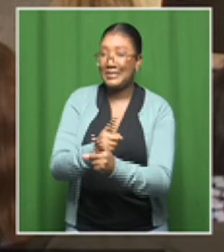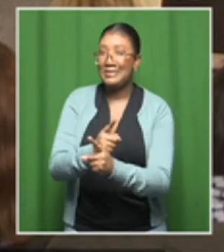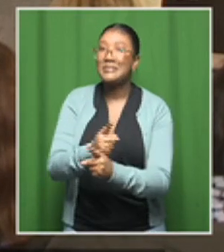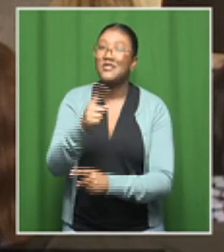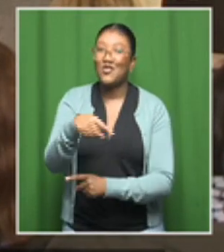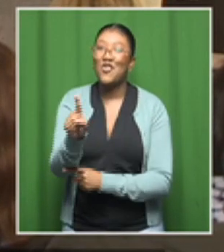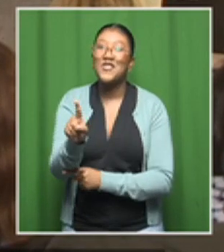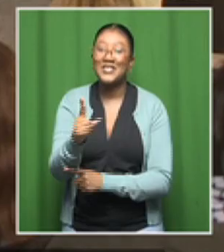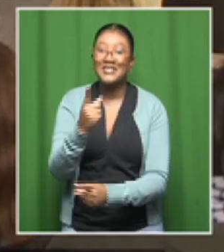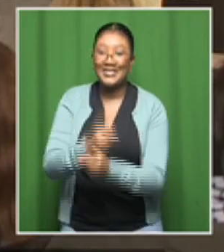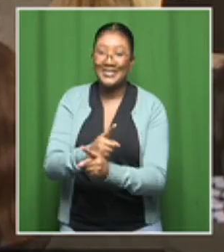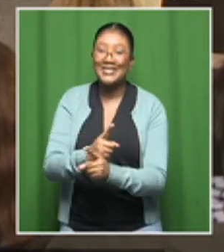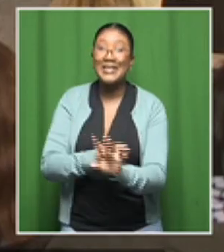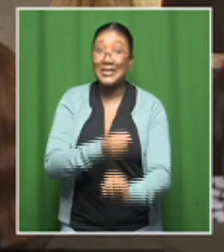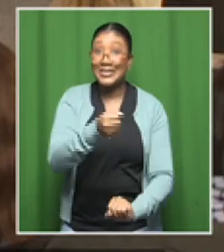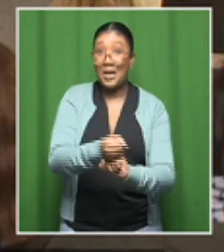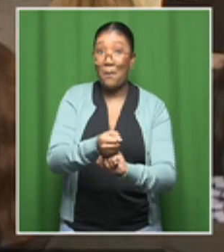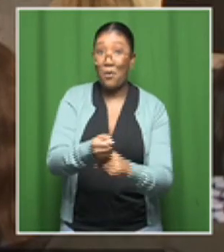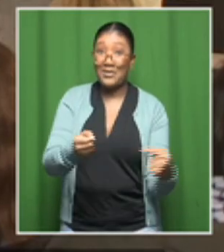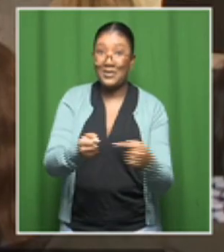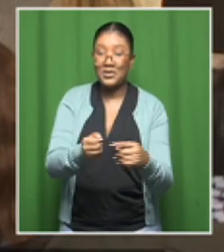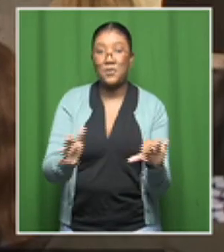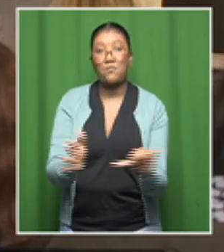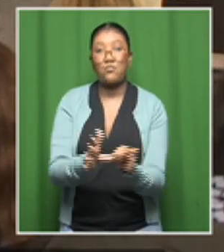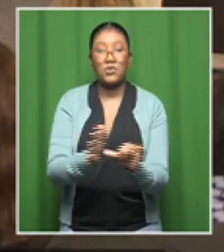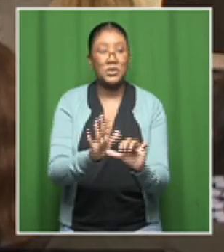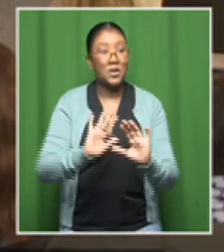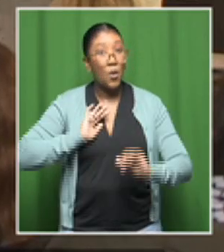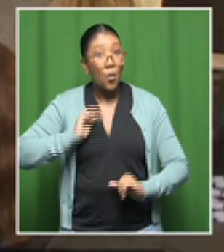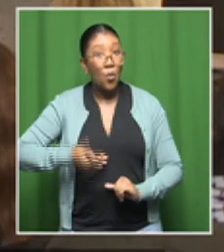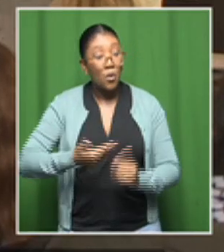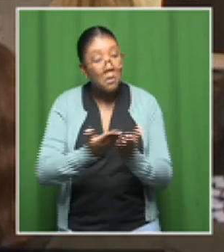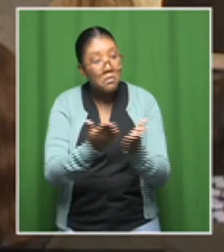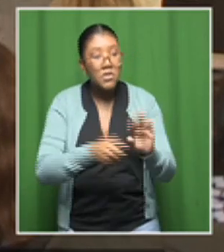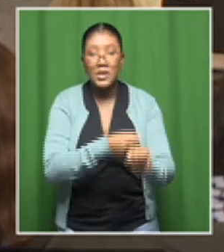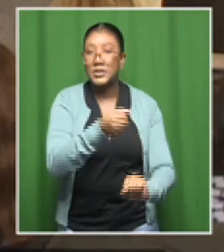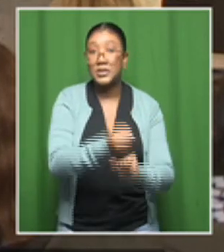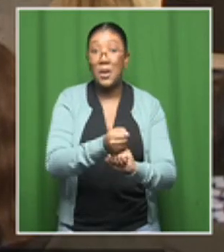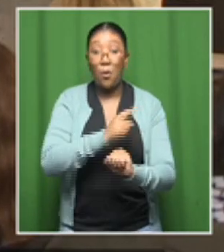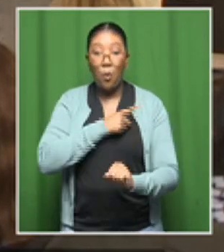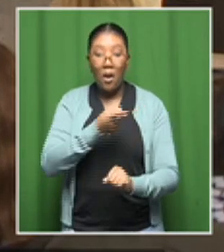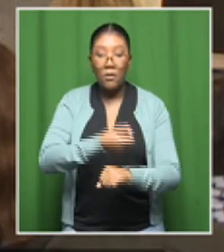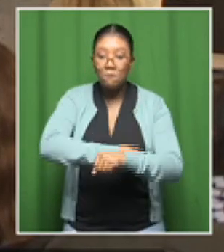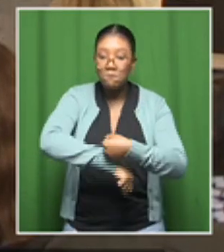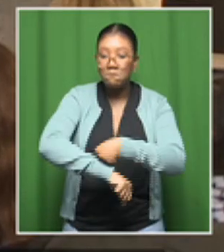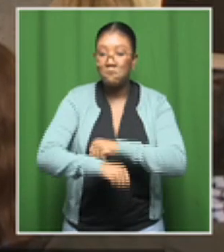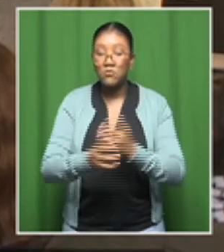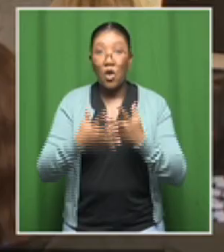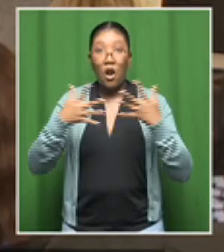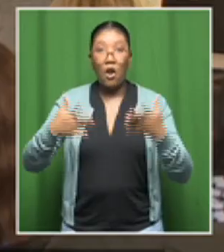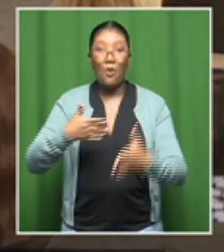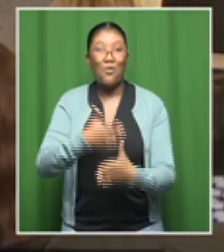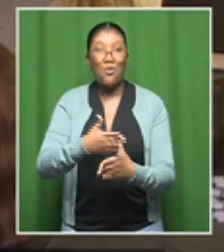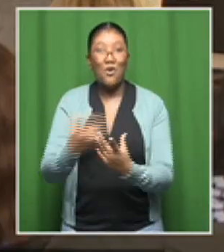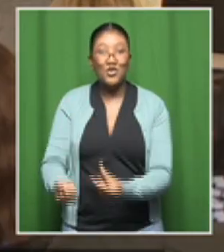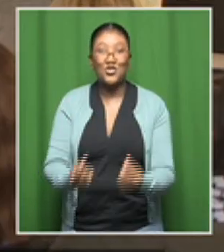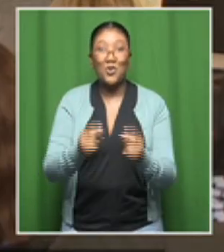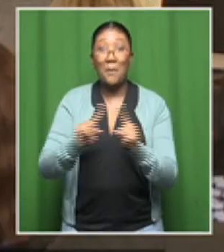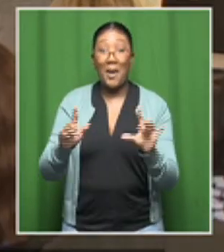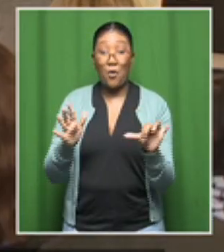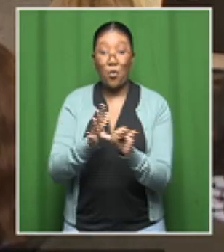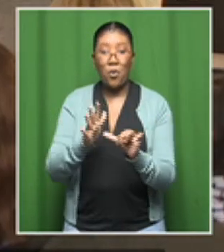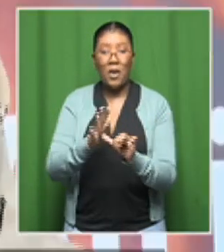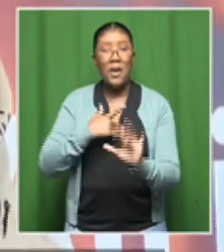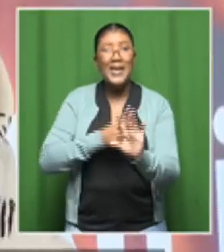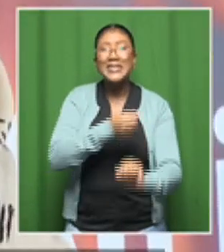quite important that we support these women. There's so much work that they do. But firstly, for me, why we need to